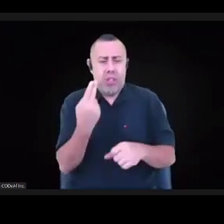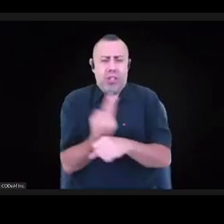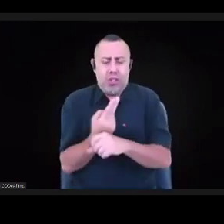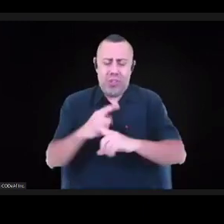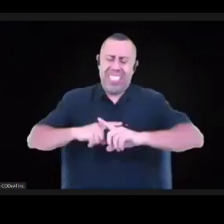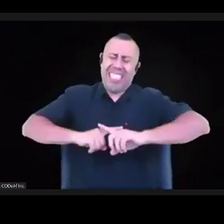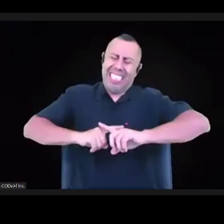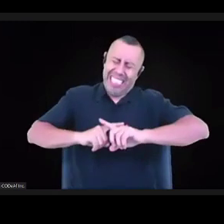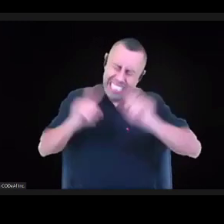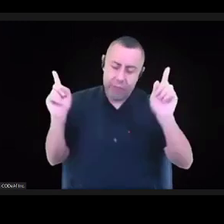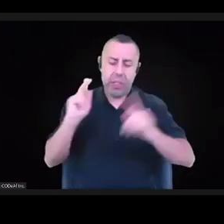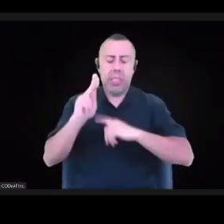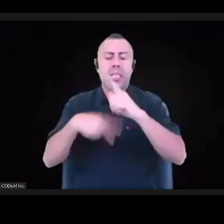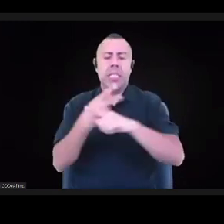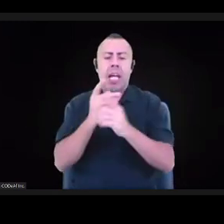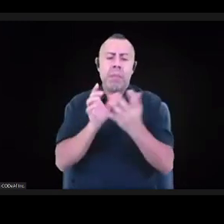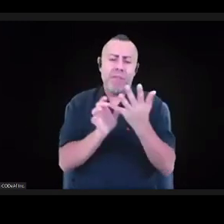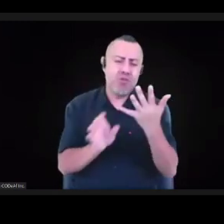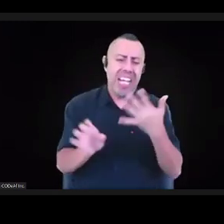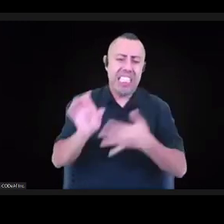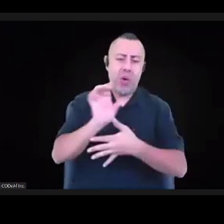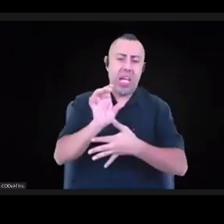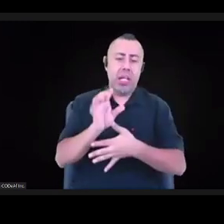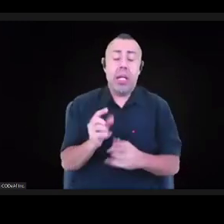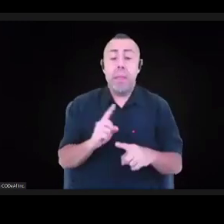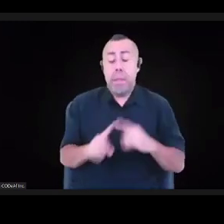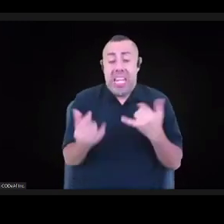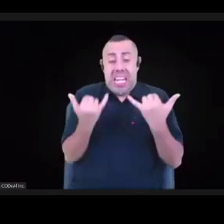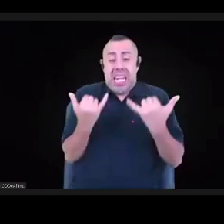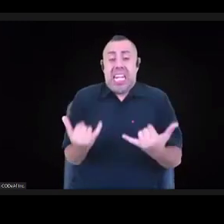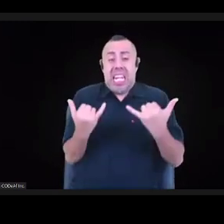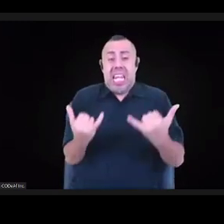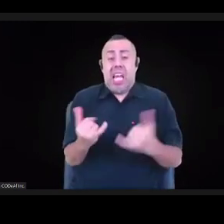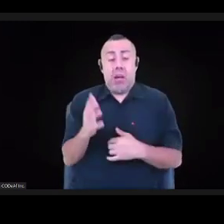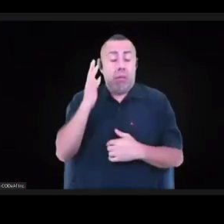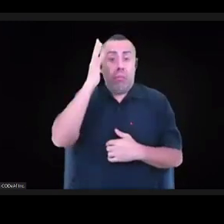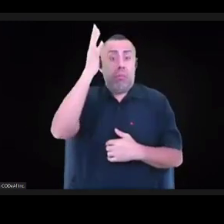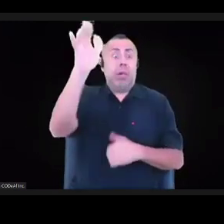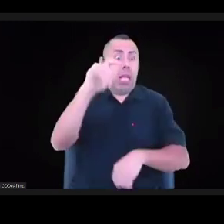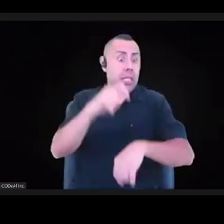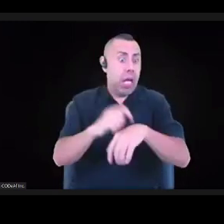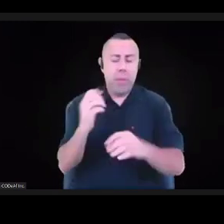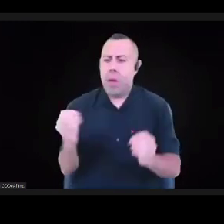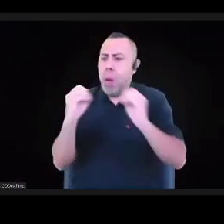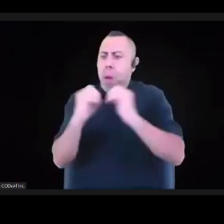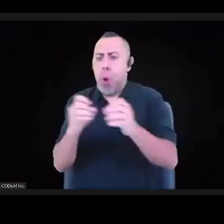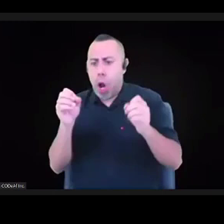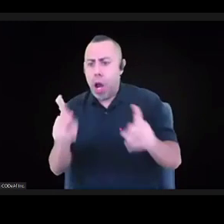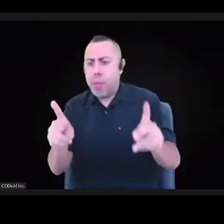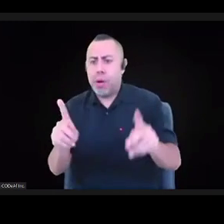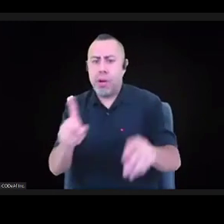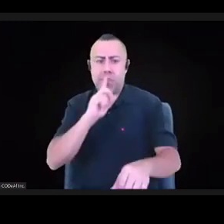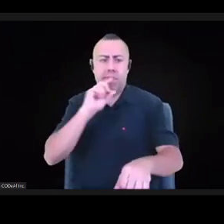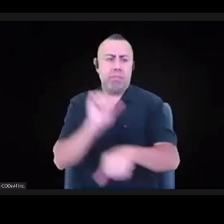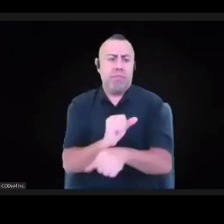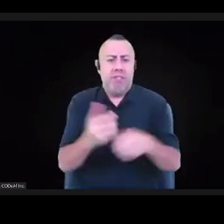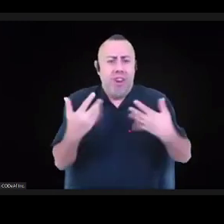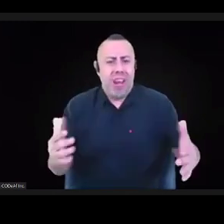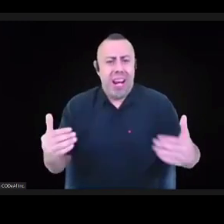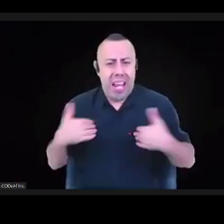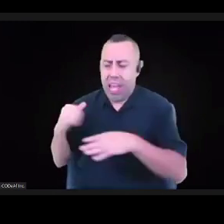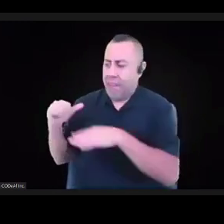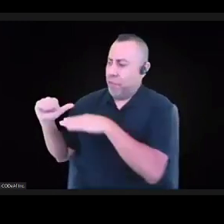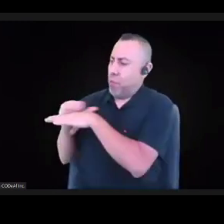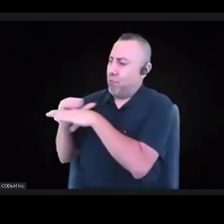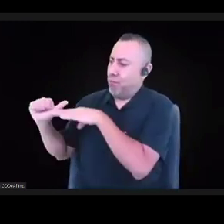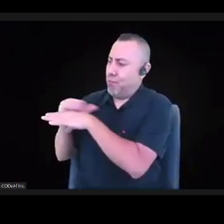but they were now at a time we actually had a greater opportunity and we actually have those practices beyond this kind of like